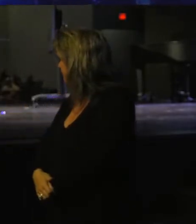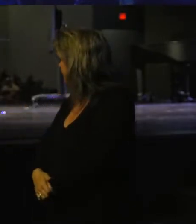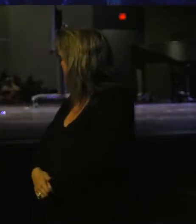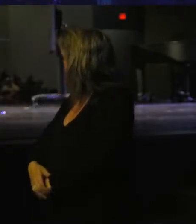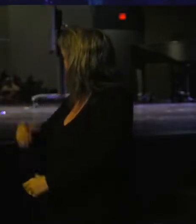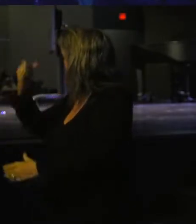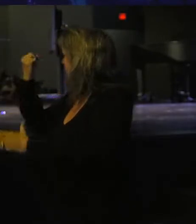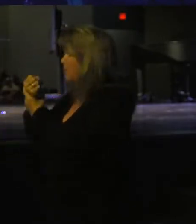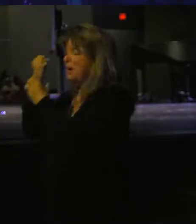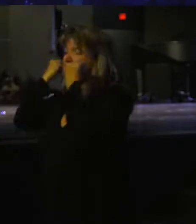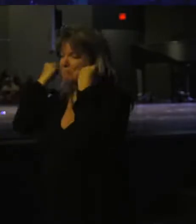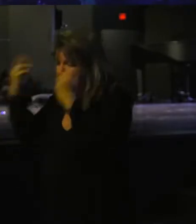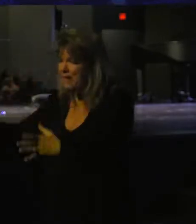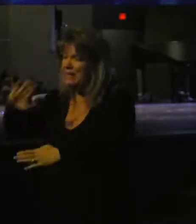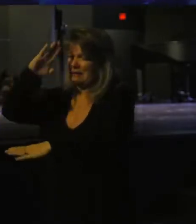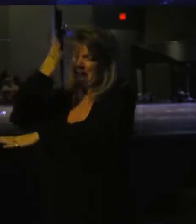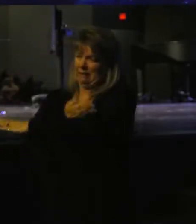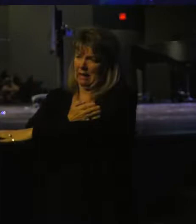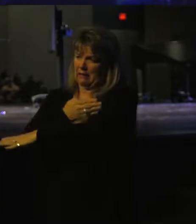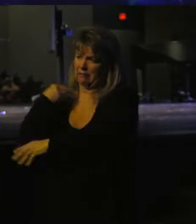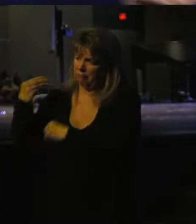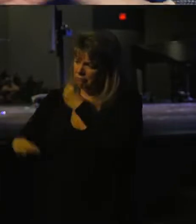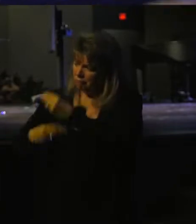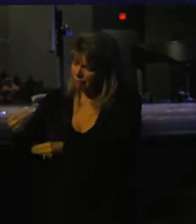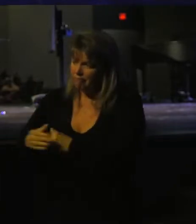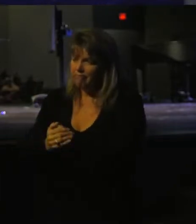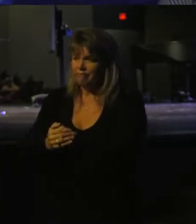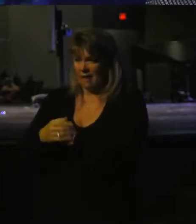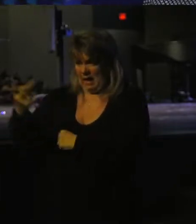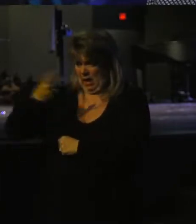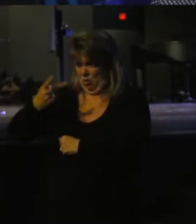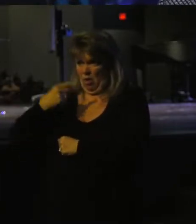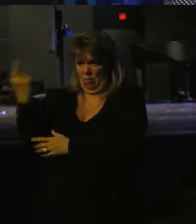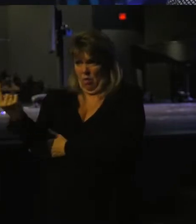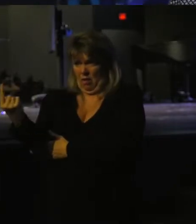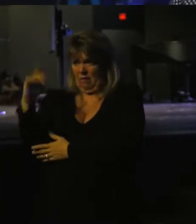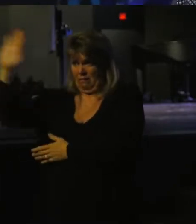Abraham had many sons and me and you were one of them